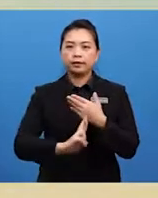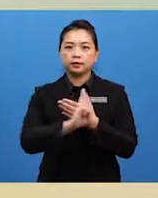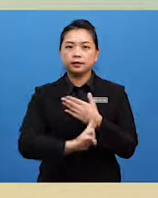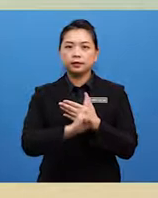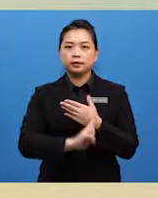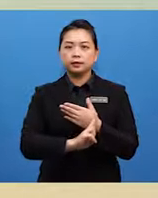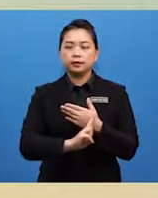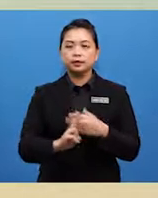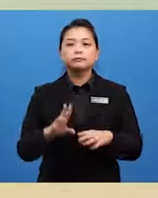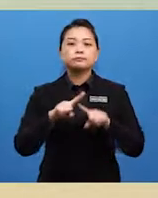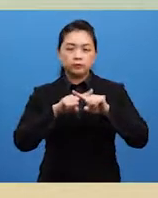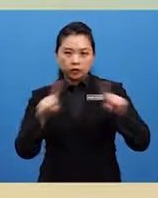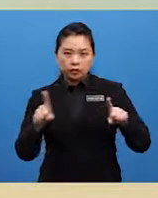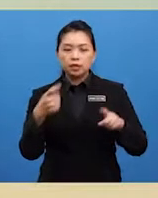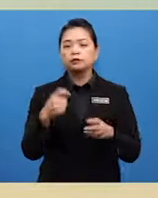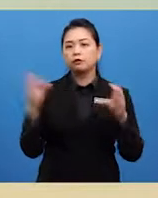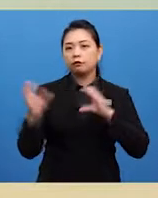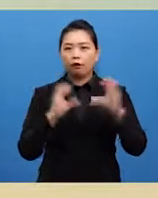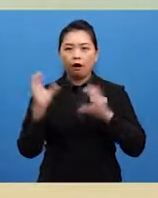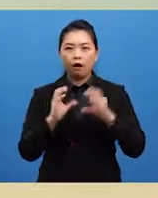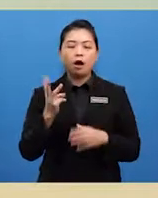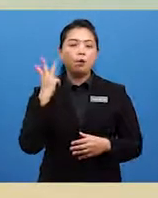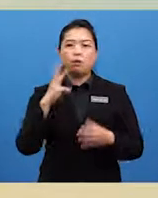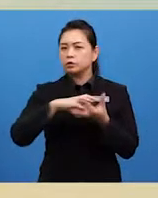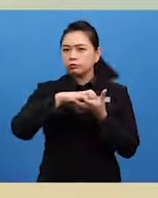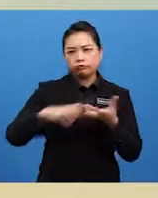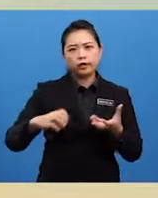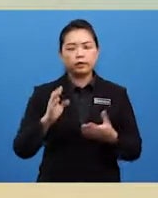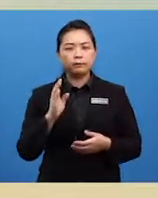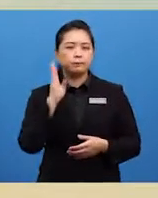Yet, the car was wrecked beyond recognition.